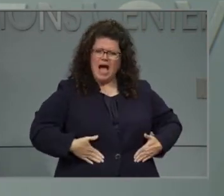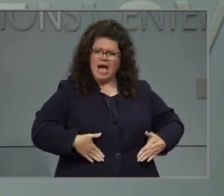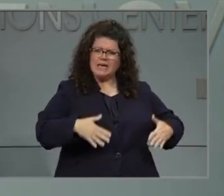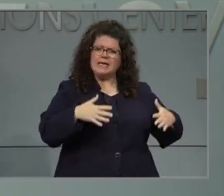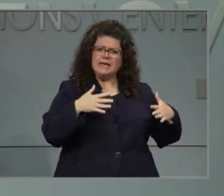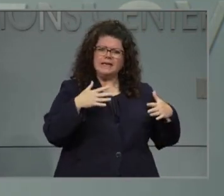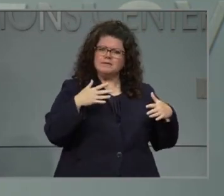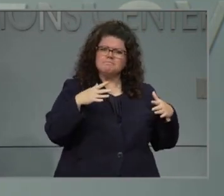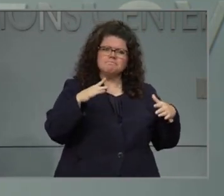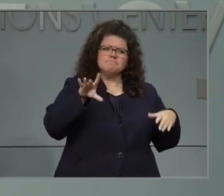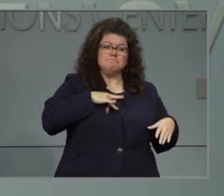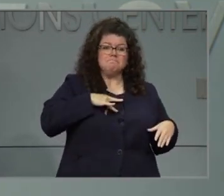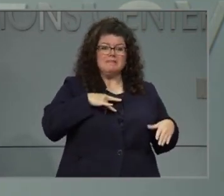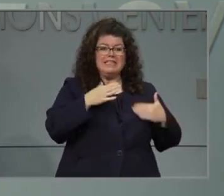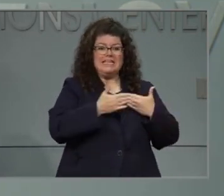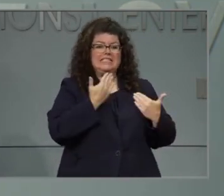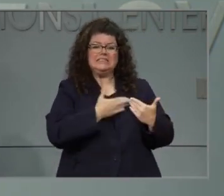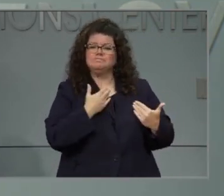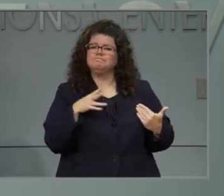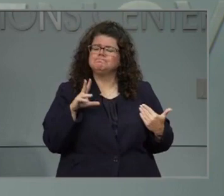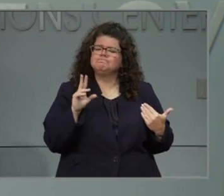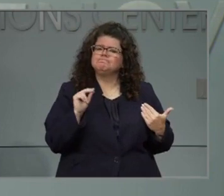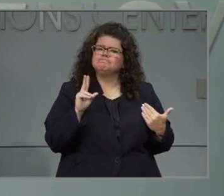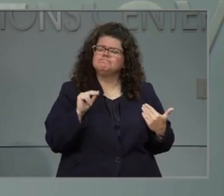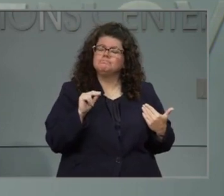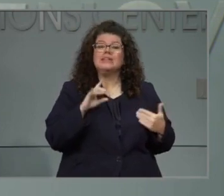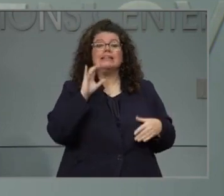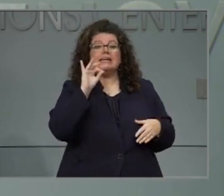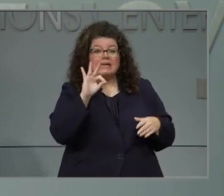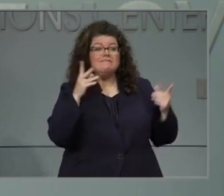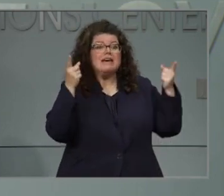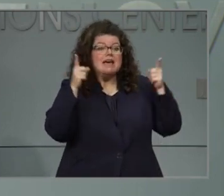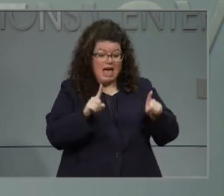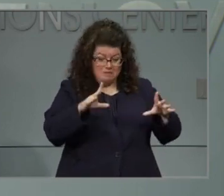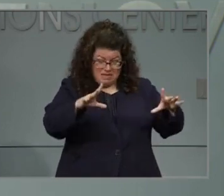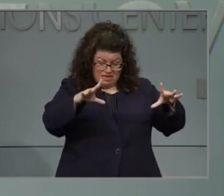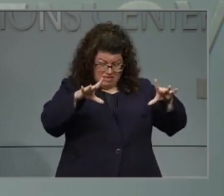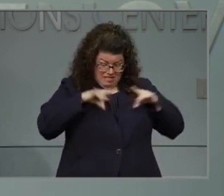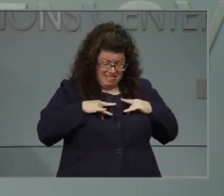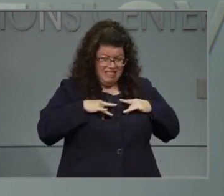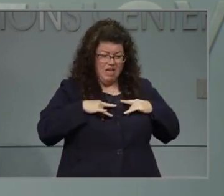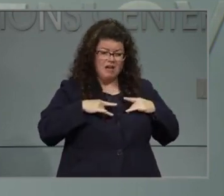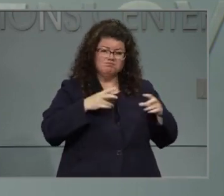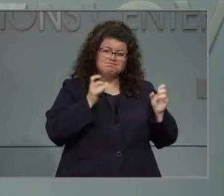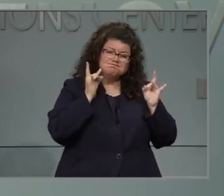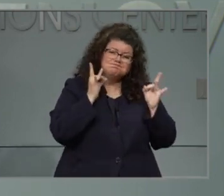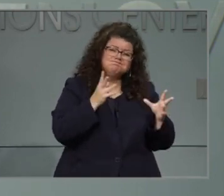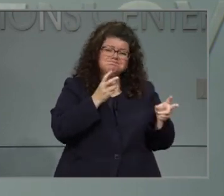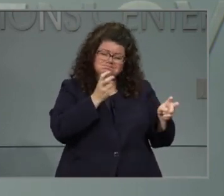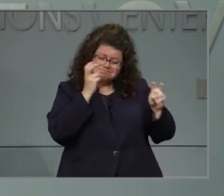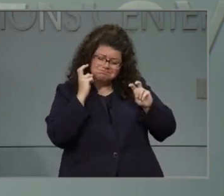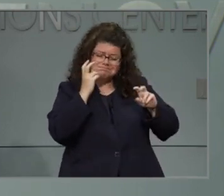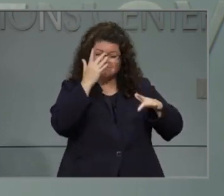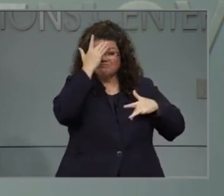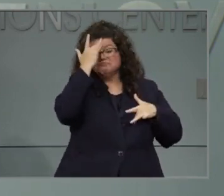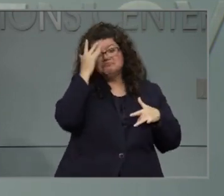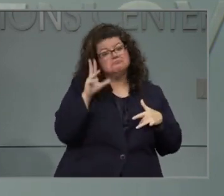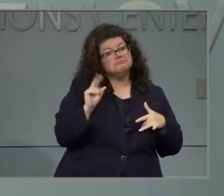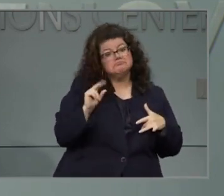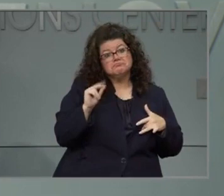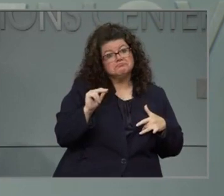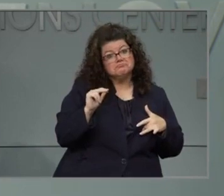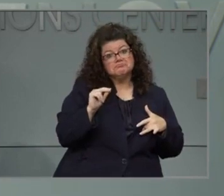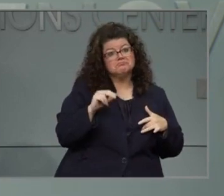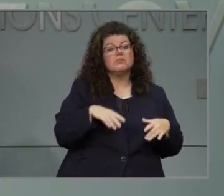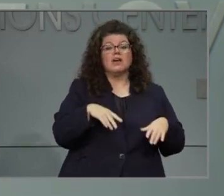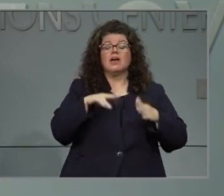COVID less often, they get less severely sick, and they transmit it less often. And again, as I mentioned in the earlier question, it doesn't